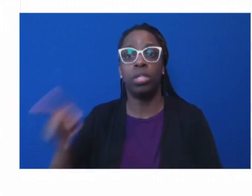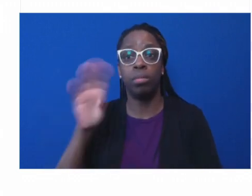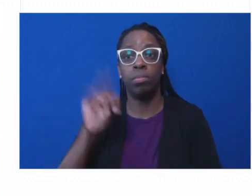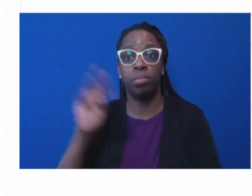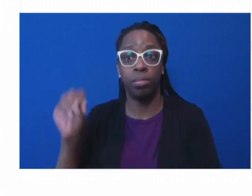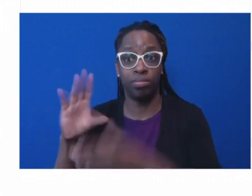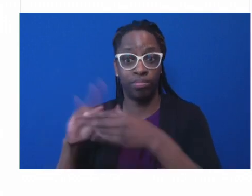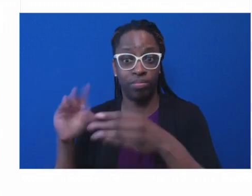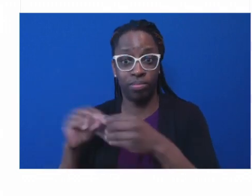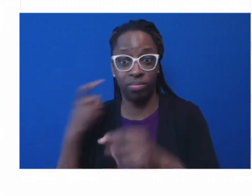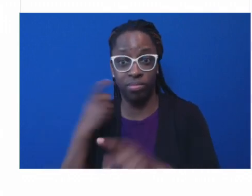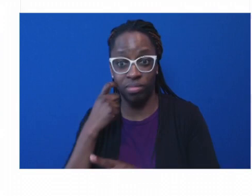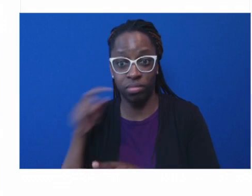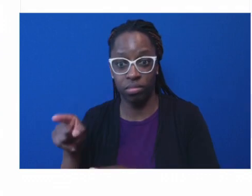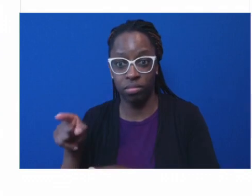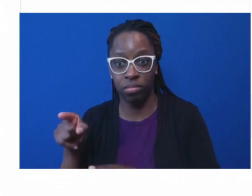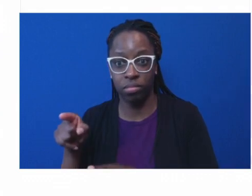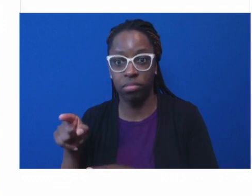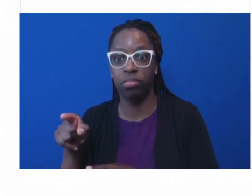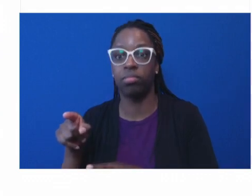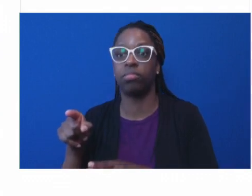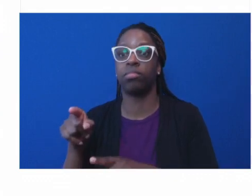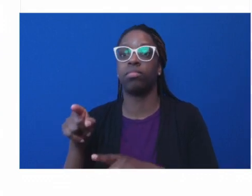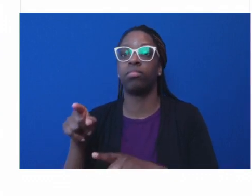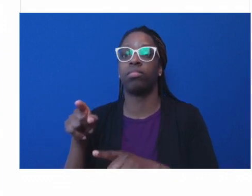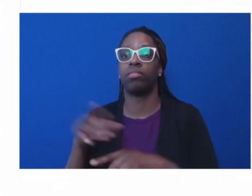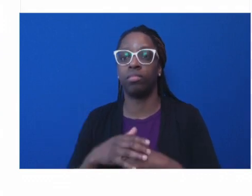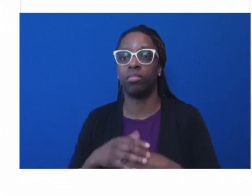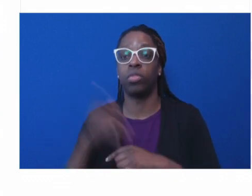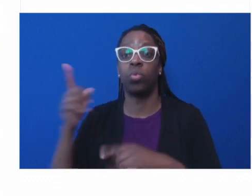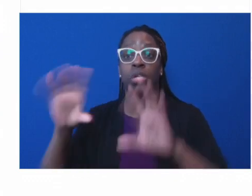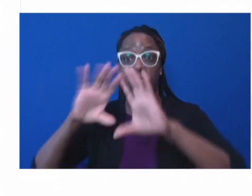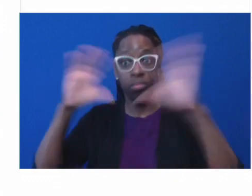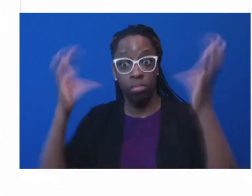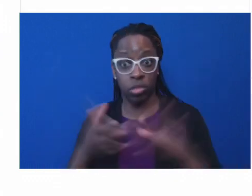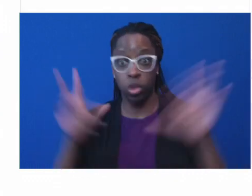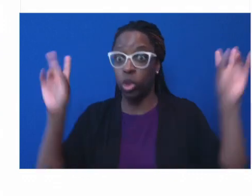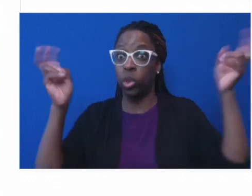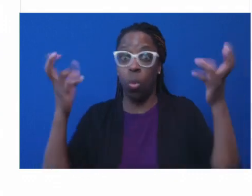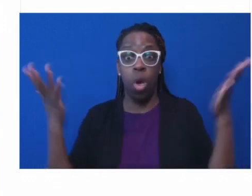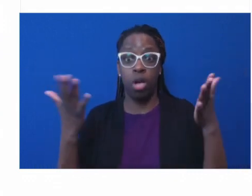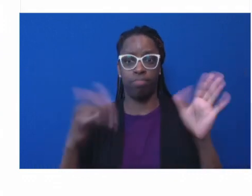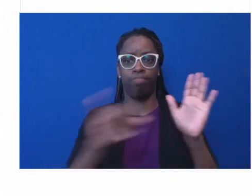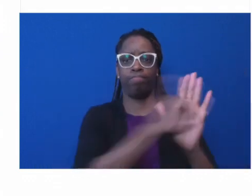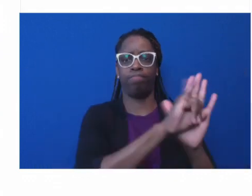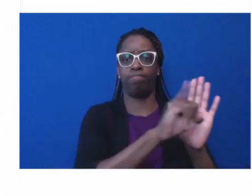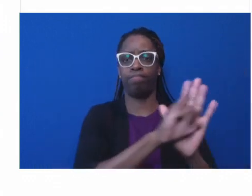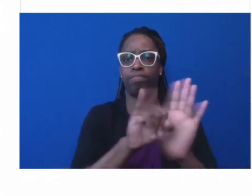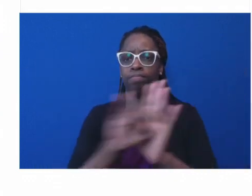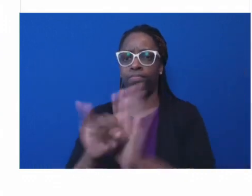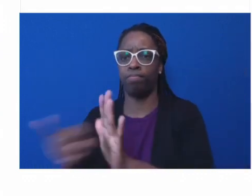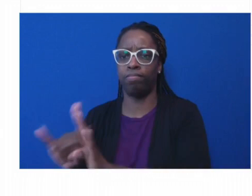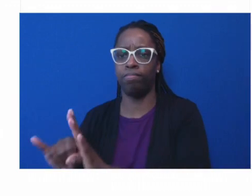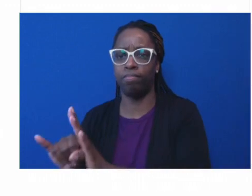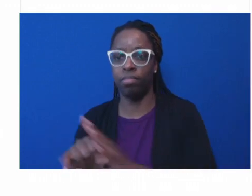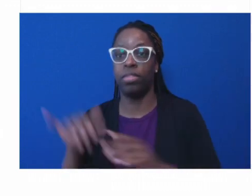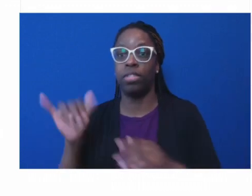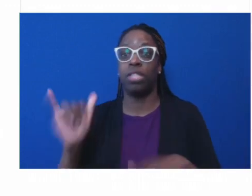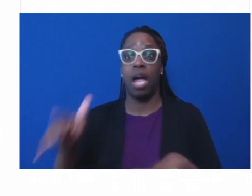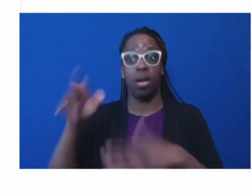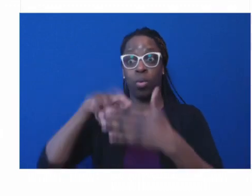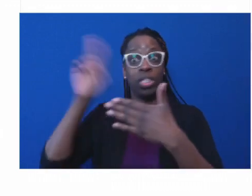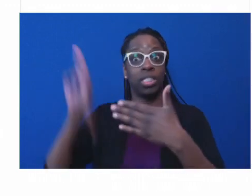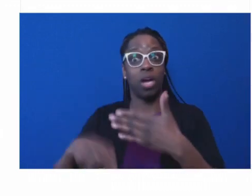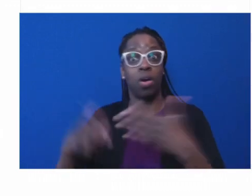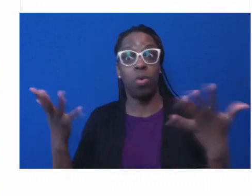world issues were identified, that health outcomes were improved. The pandemic has shown us that CBOs and their community health workers